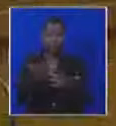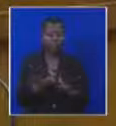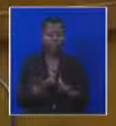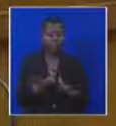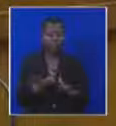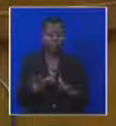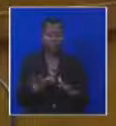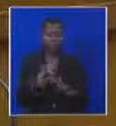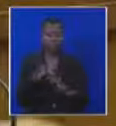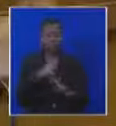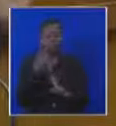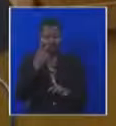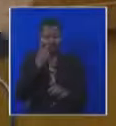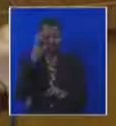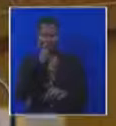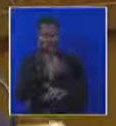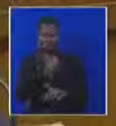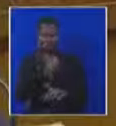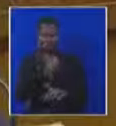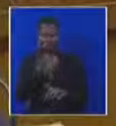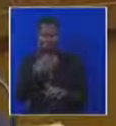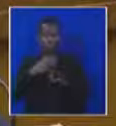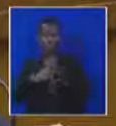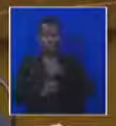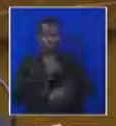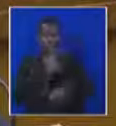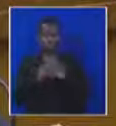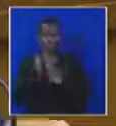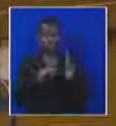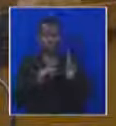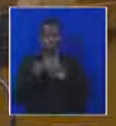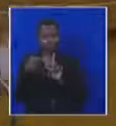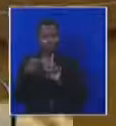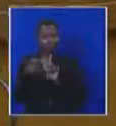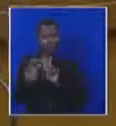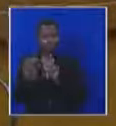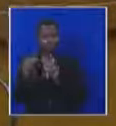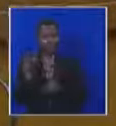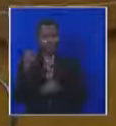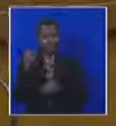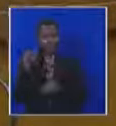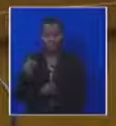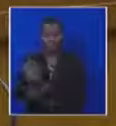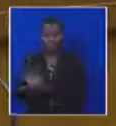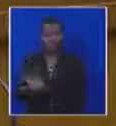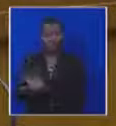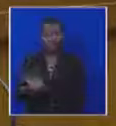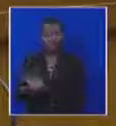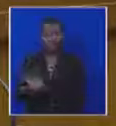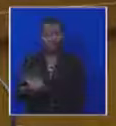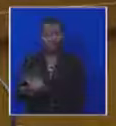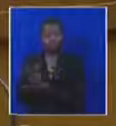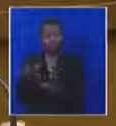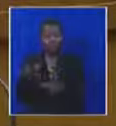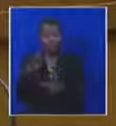isn't it ironic that the last person up today is defending the first person that got thrown under the bus. And she